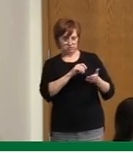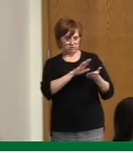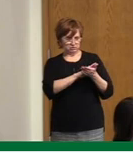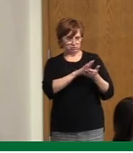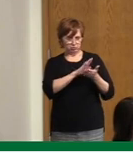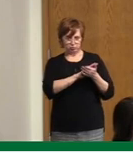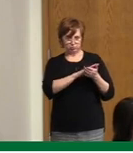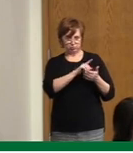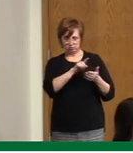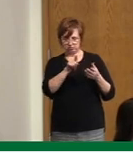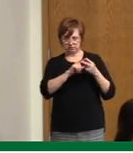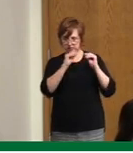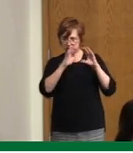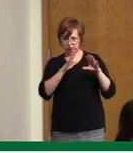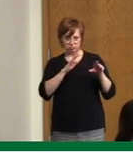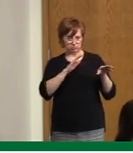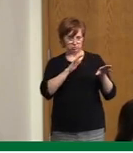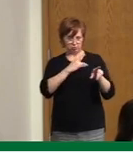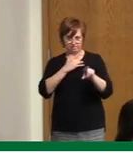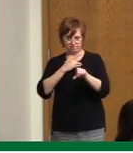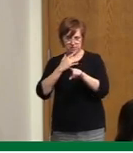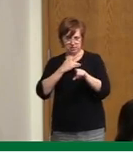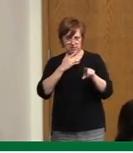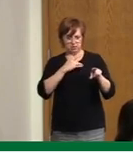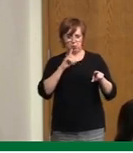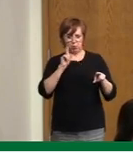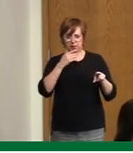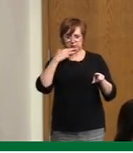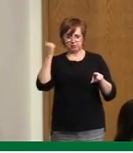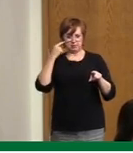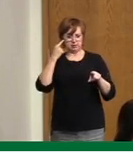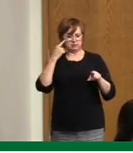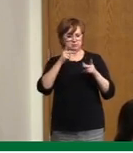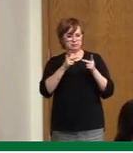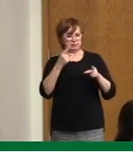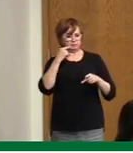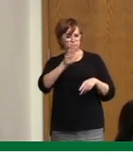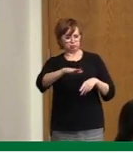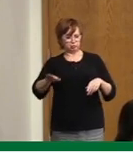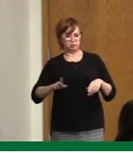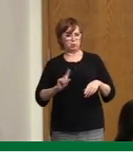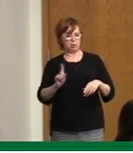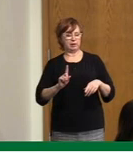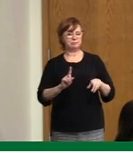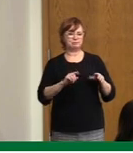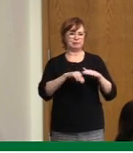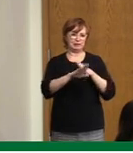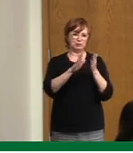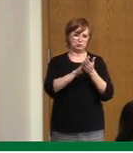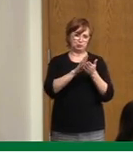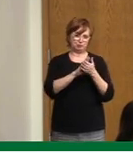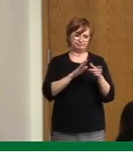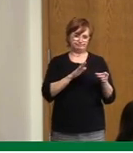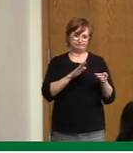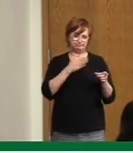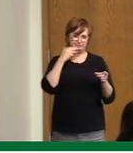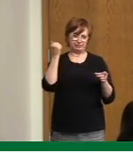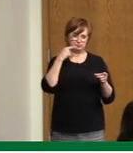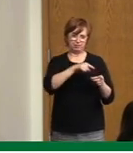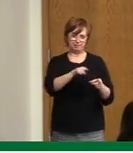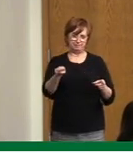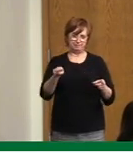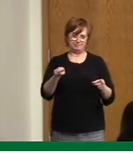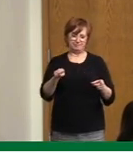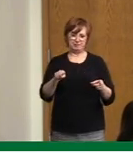they're right that they feel very strongly that the best place for children is school. We've seen the benefits of in-class learning in the fall.